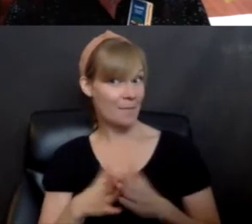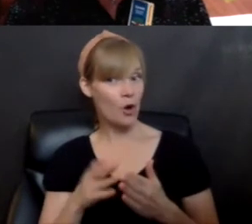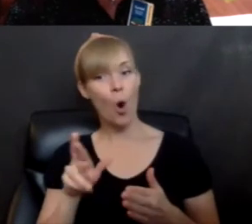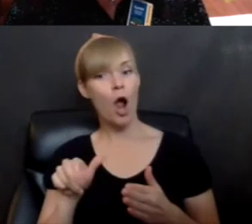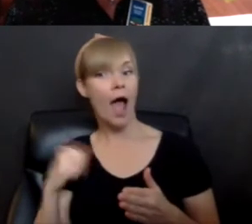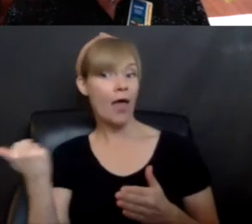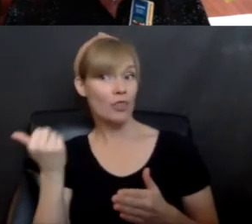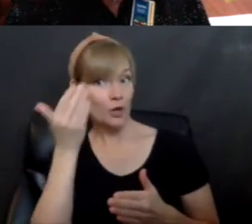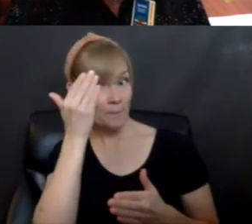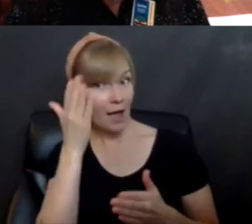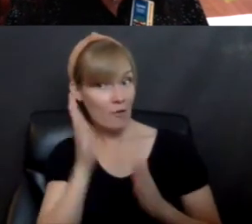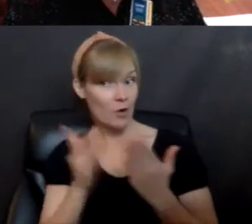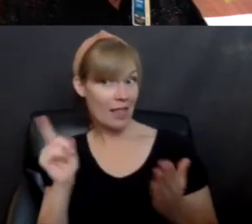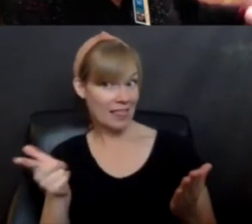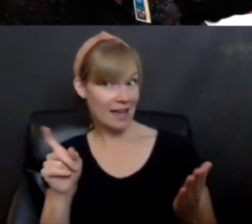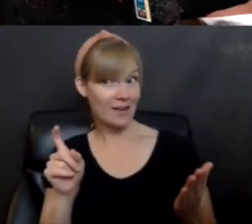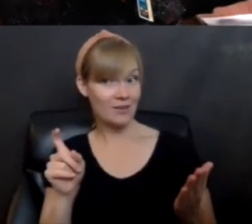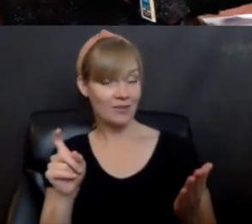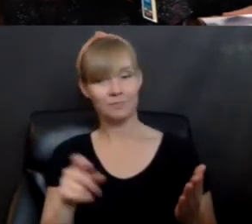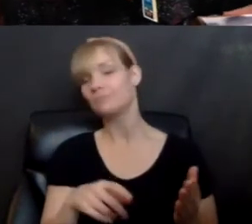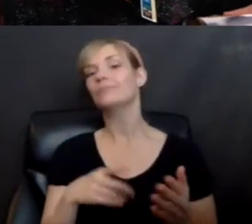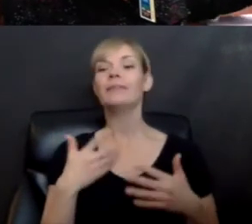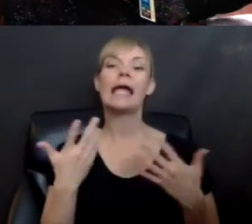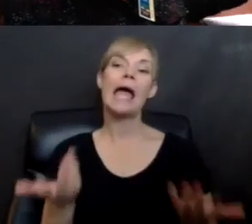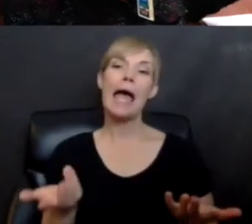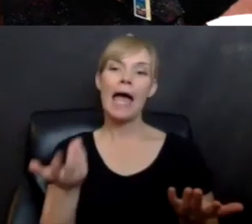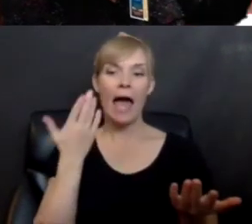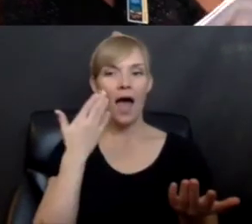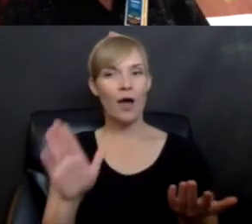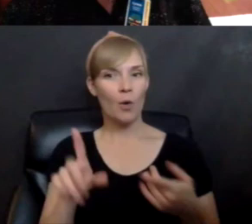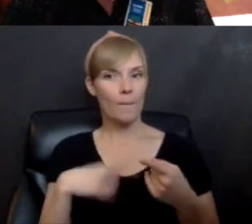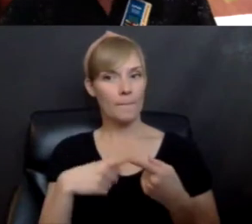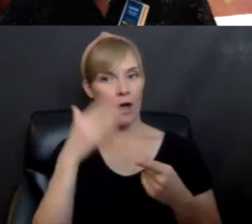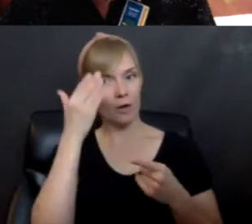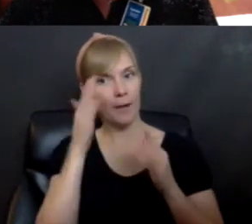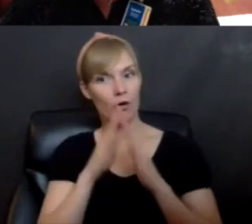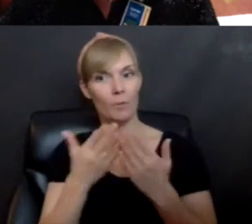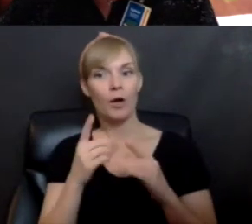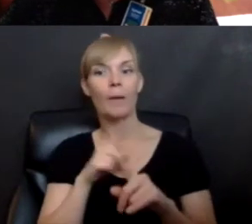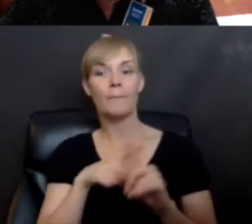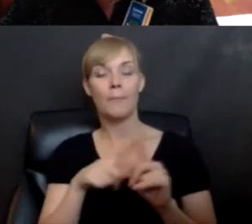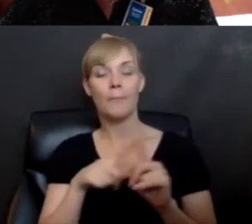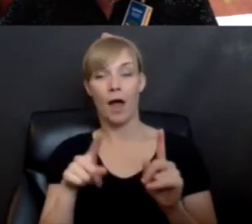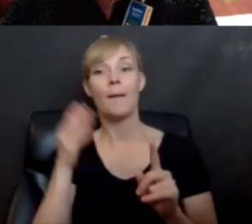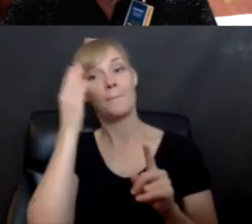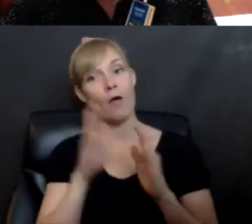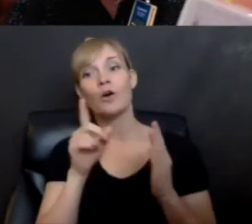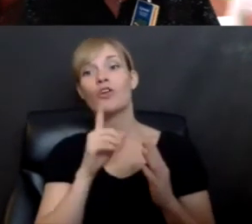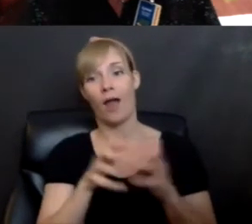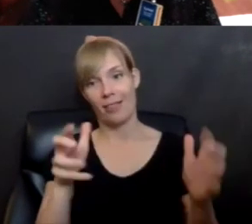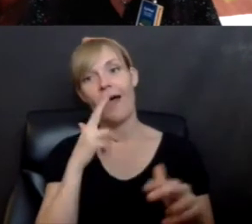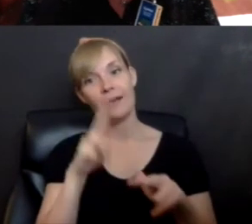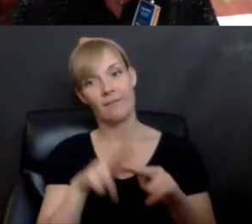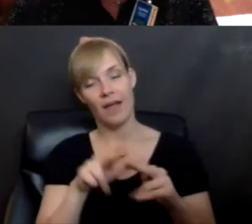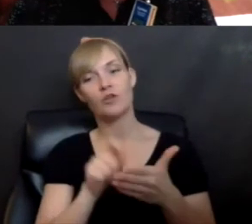book in the future? Well, I don't know if there'll be another pirate book, but I will say that pirates were really fun. It's really, really fun to